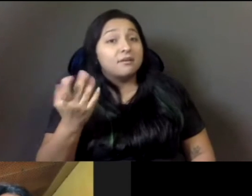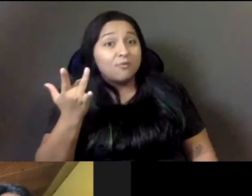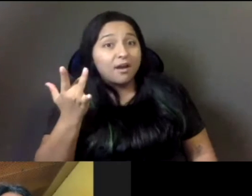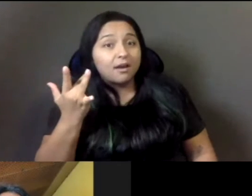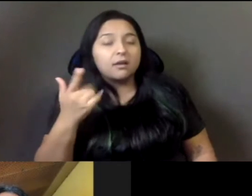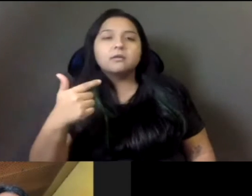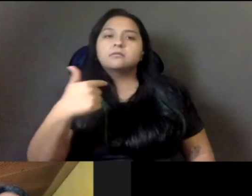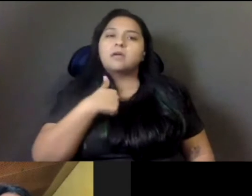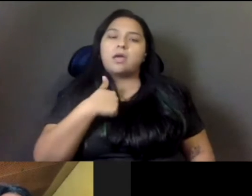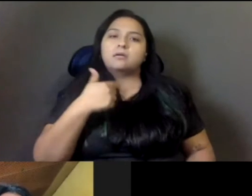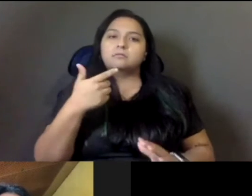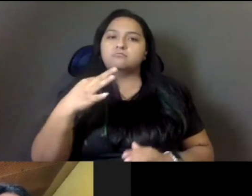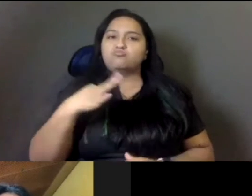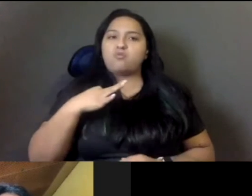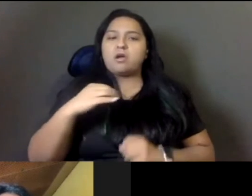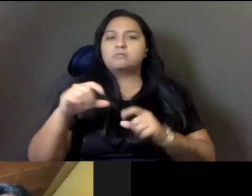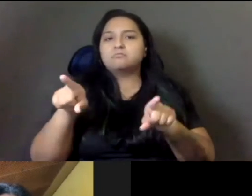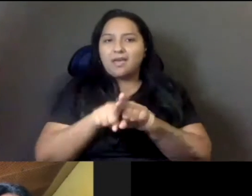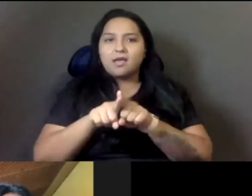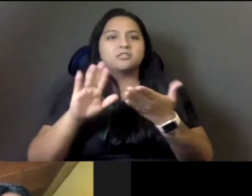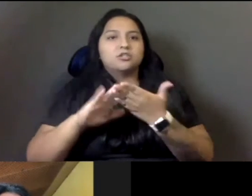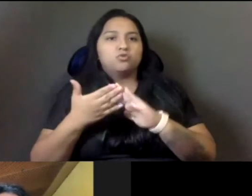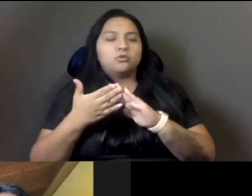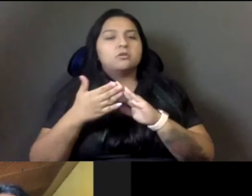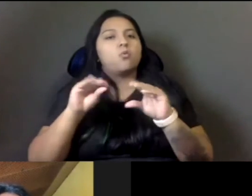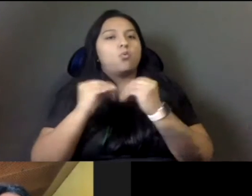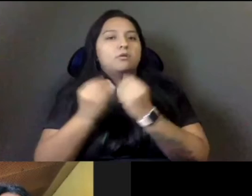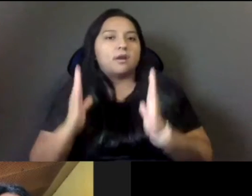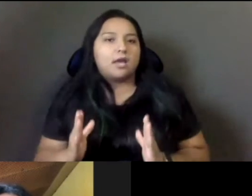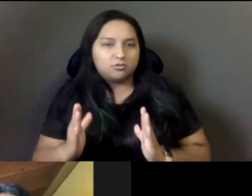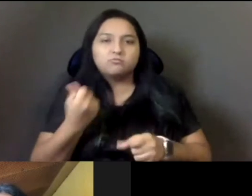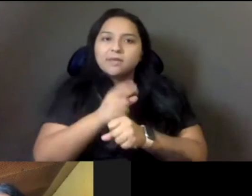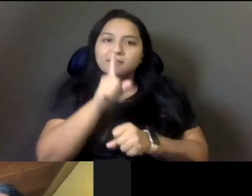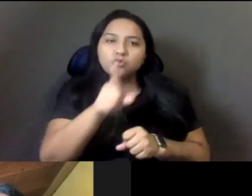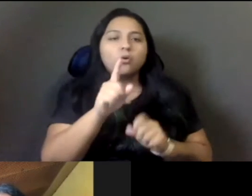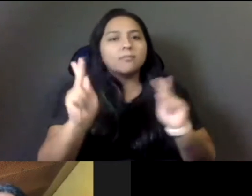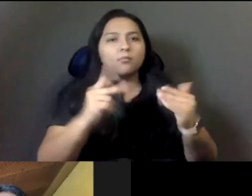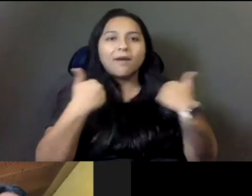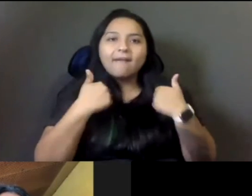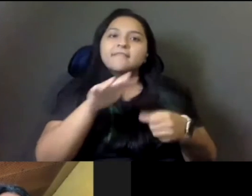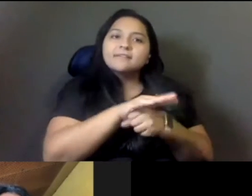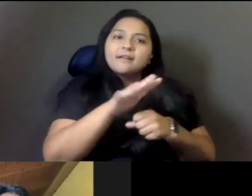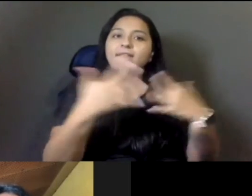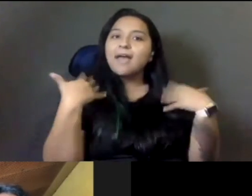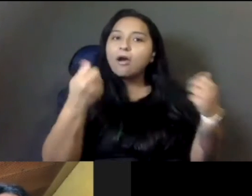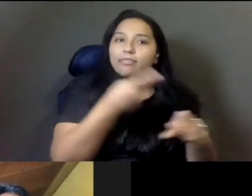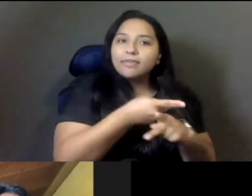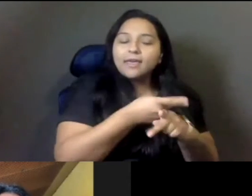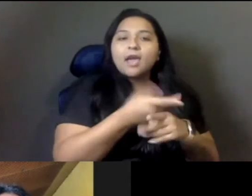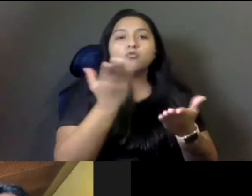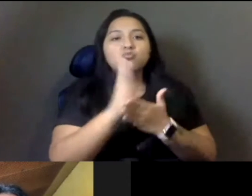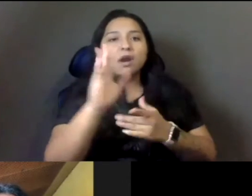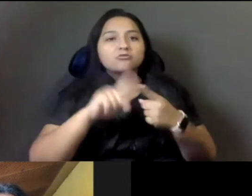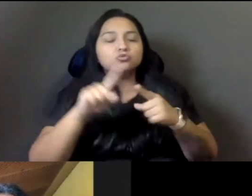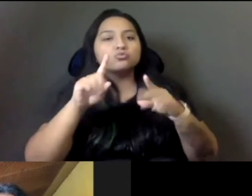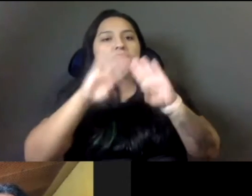for healthcare advocacy with a platform to make sure that people had access to healthcare, housing, right to shelter, climate, environmental justice, uh,